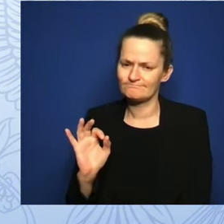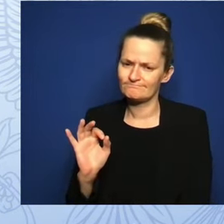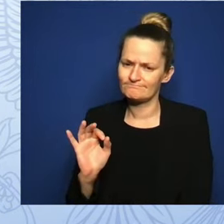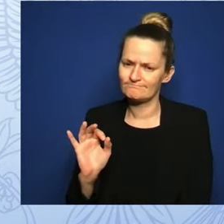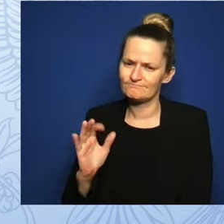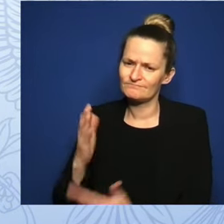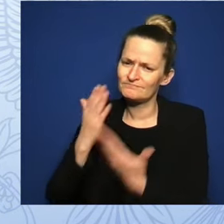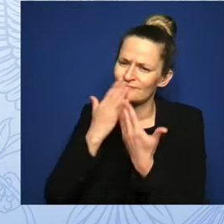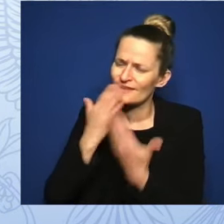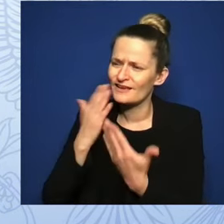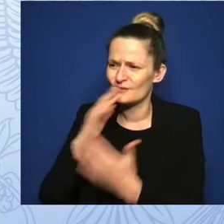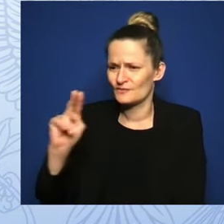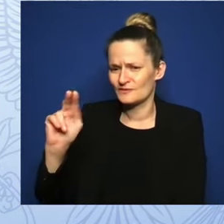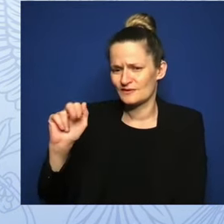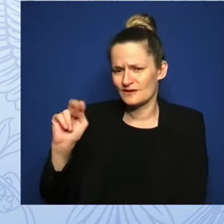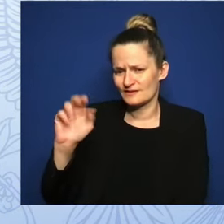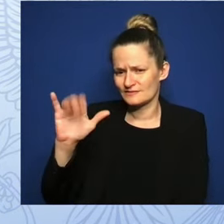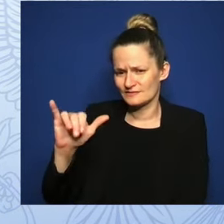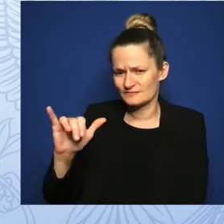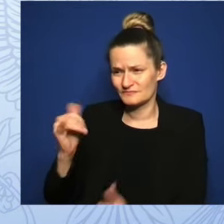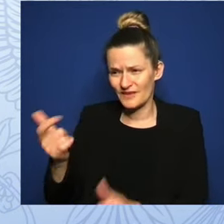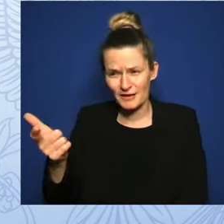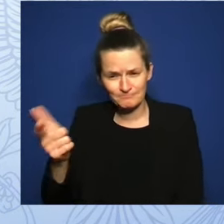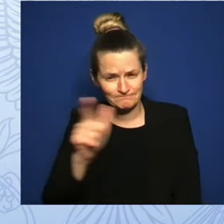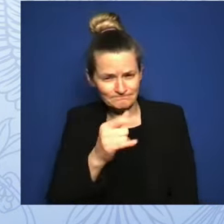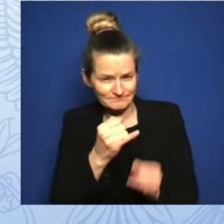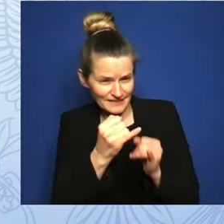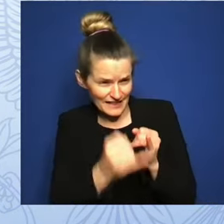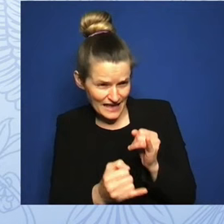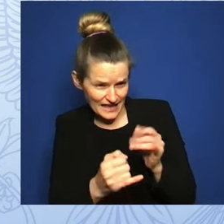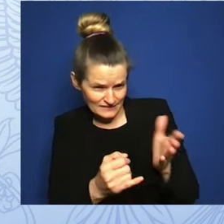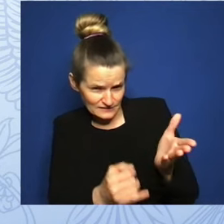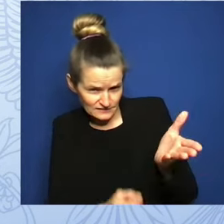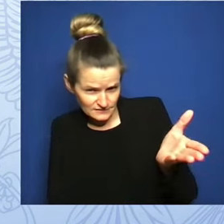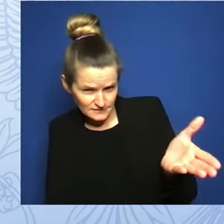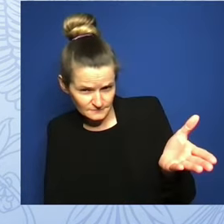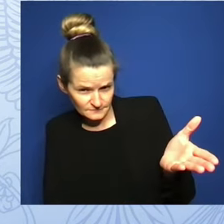And last, can we turn to you, Dr. Denard?